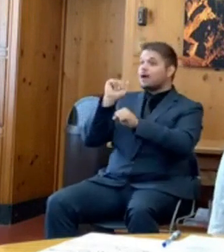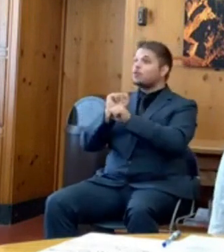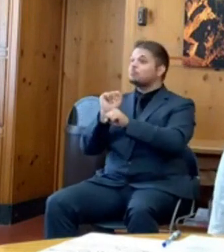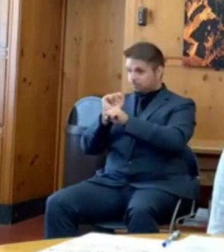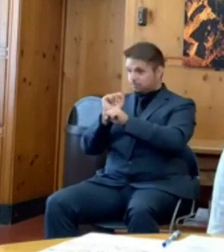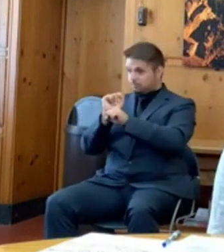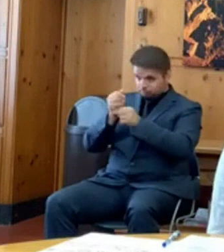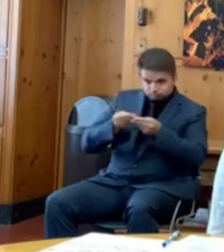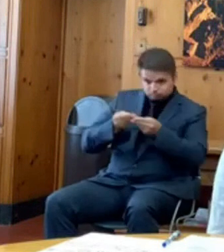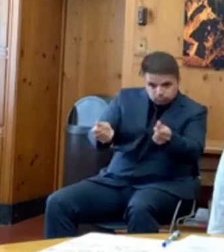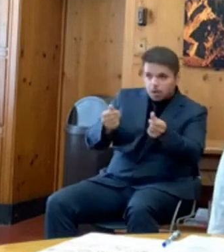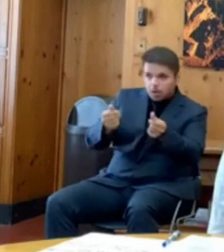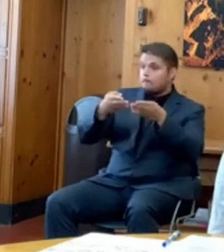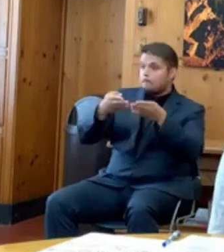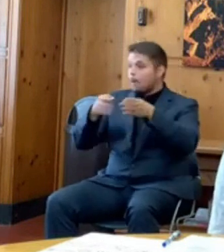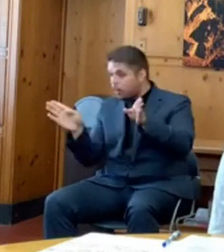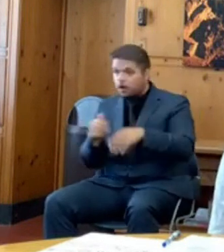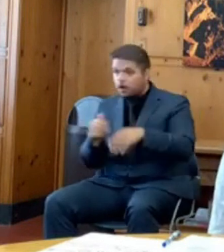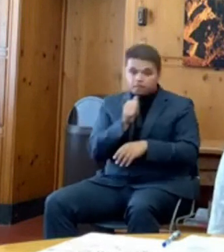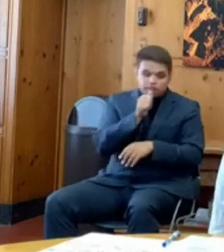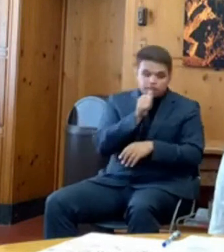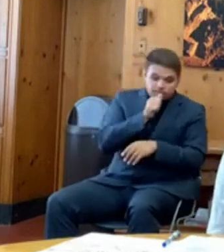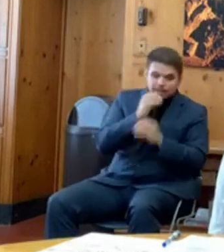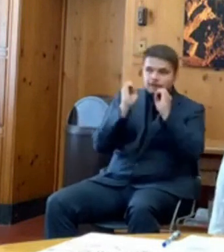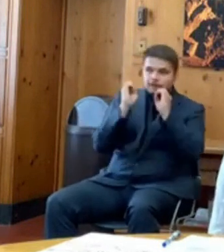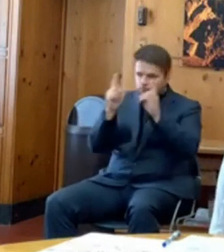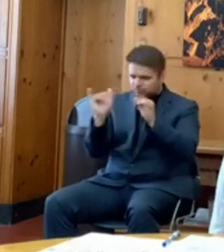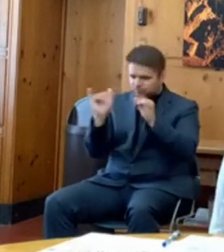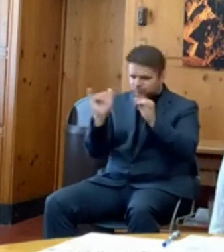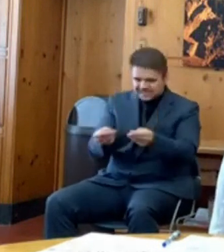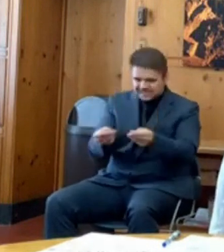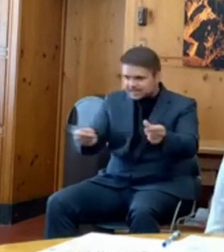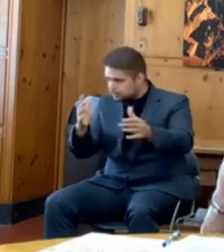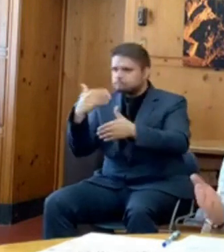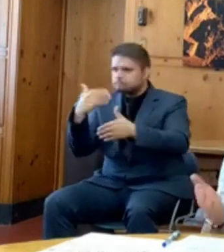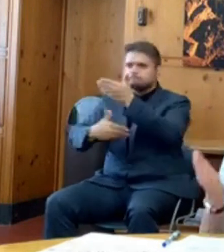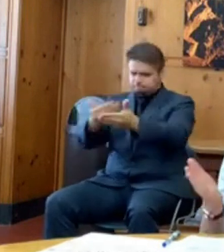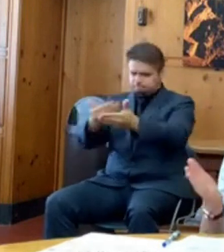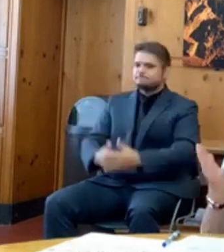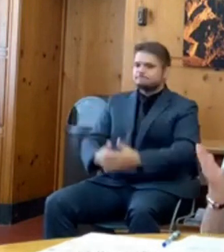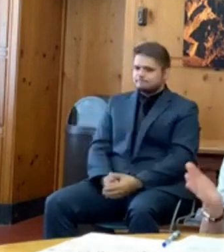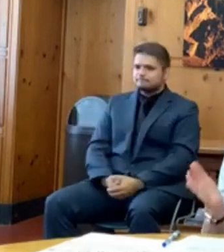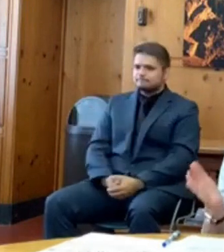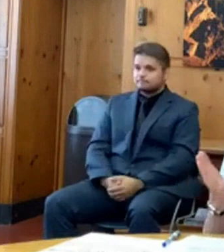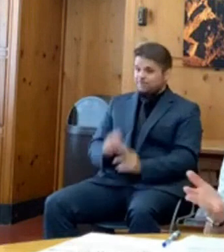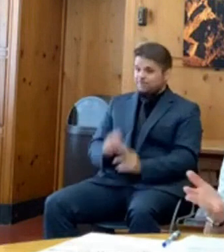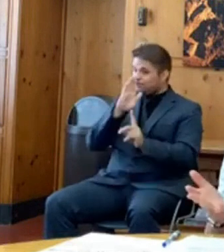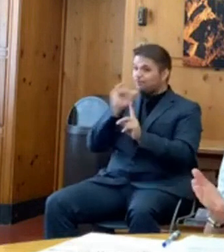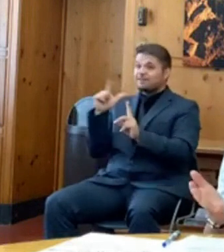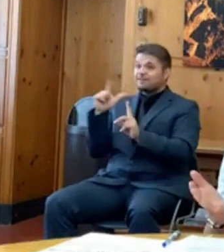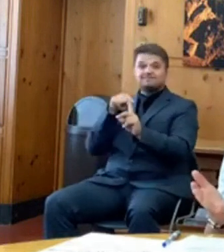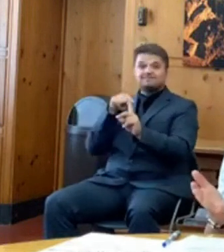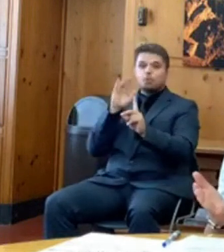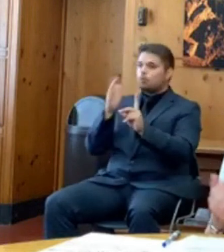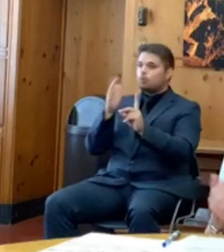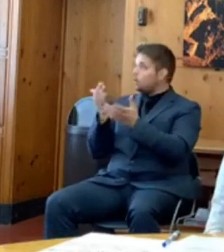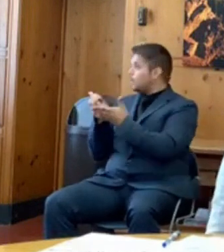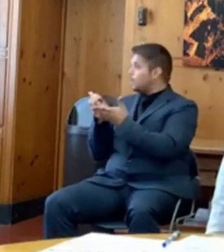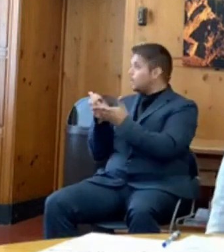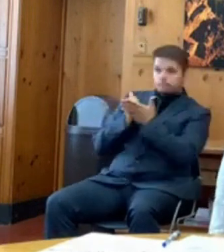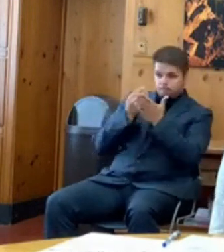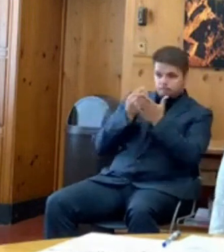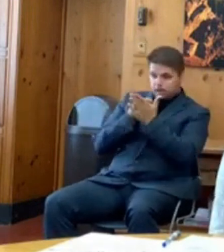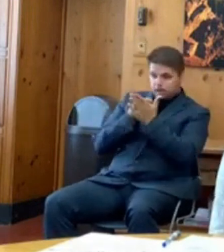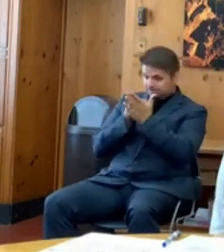education institutions during the pandemic. This would have gotten more money into people's hands more quickly